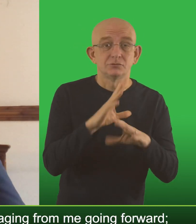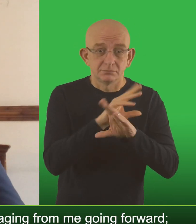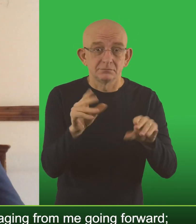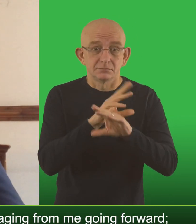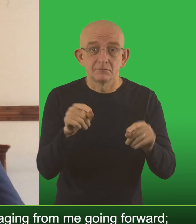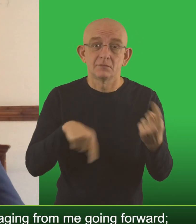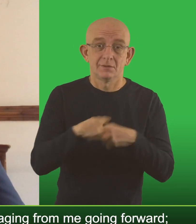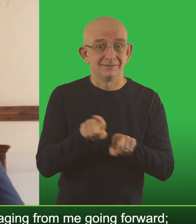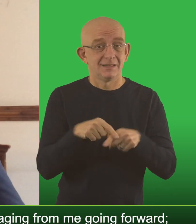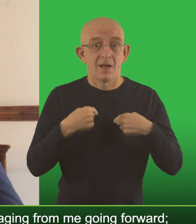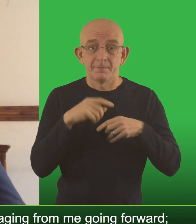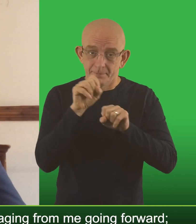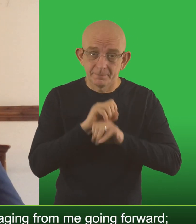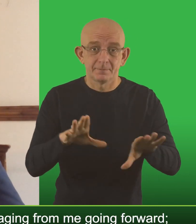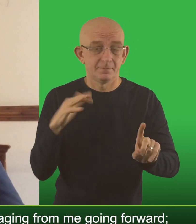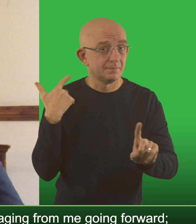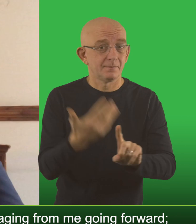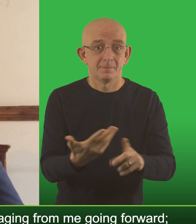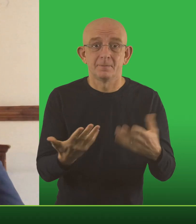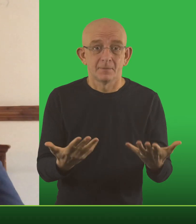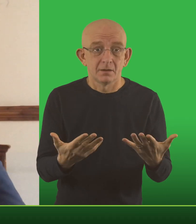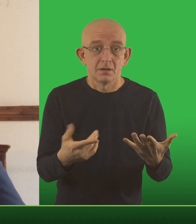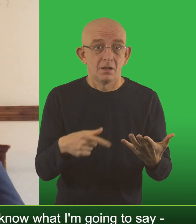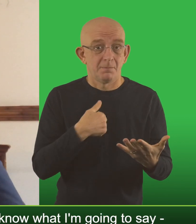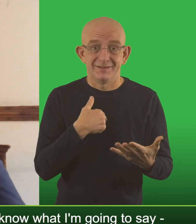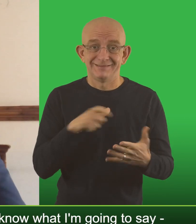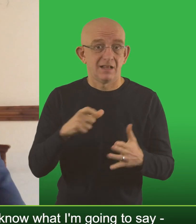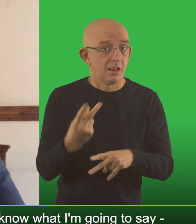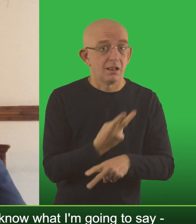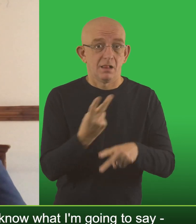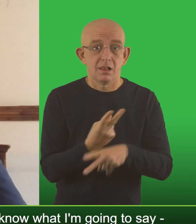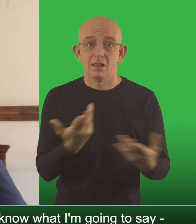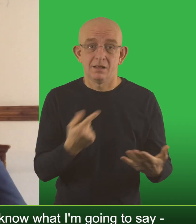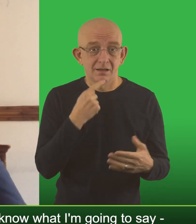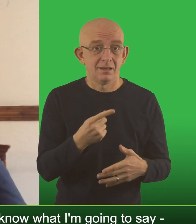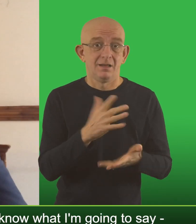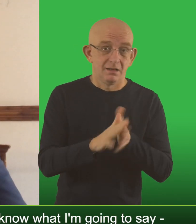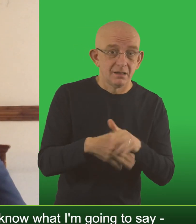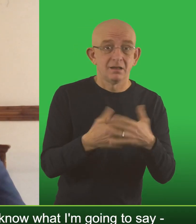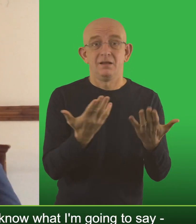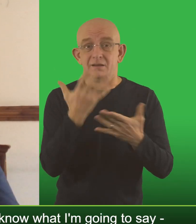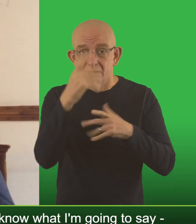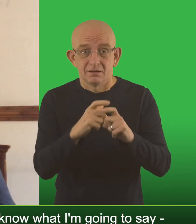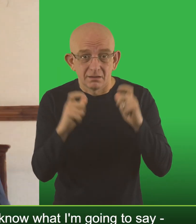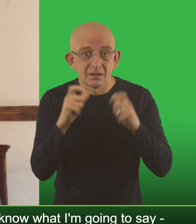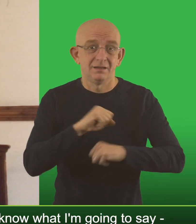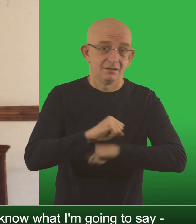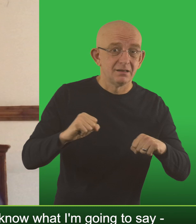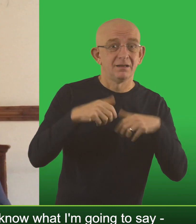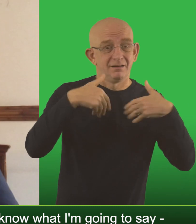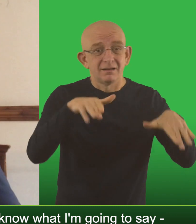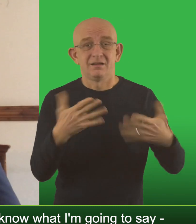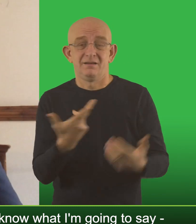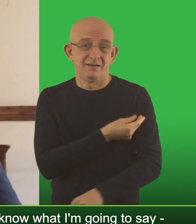interventions and the messaging from me going forward. I'm in stuck record territory here, you know what I'm going to say, hands, face, space,